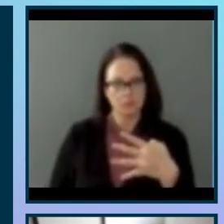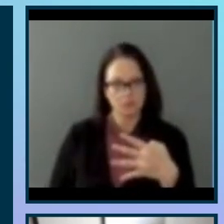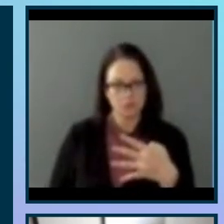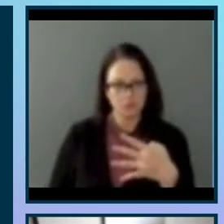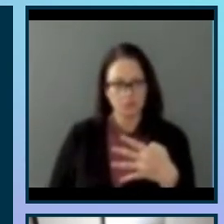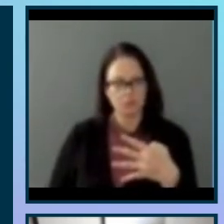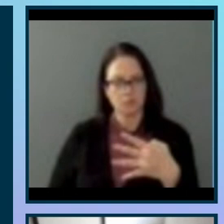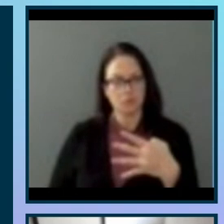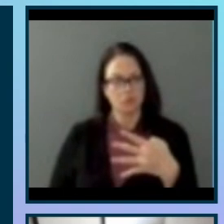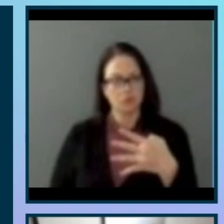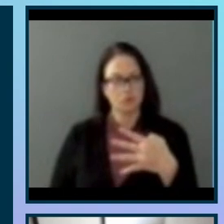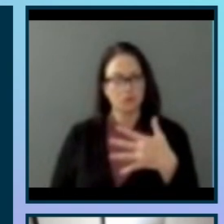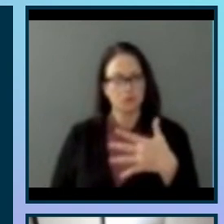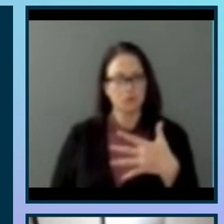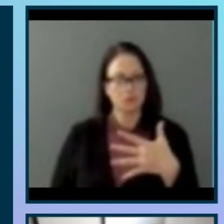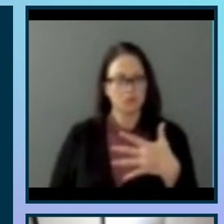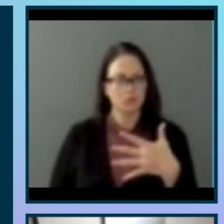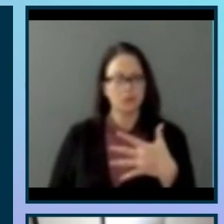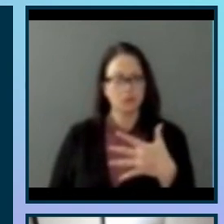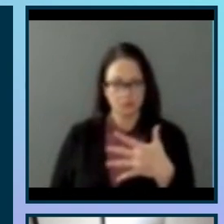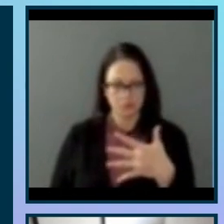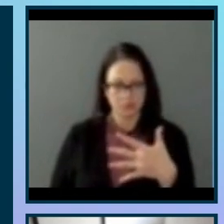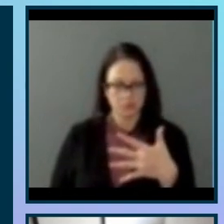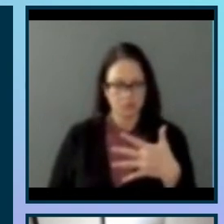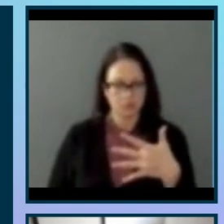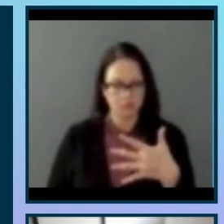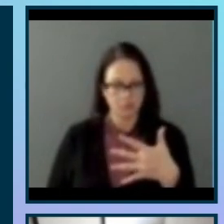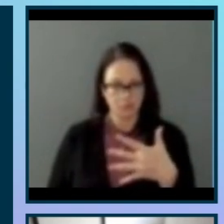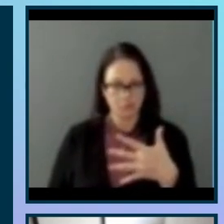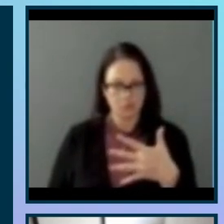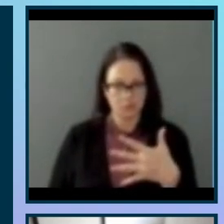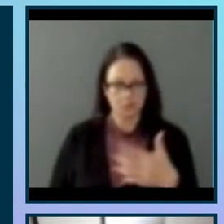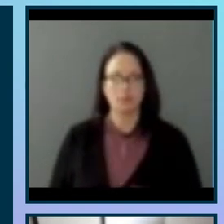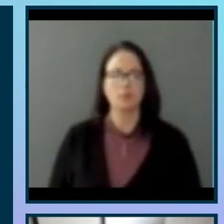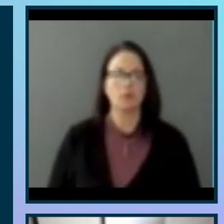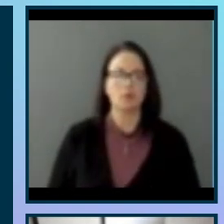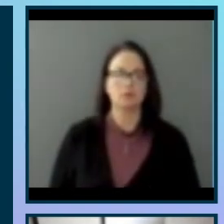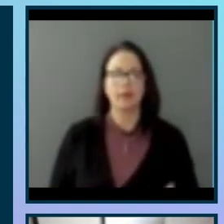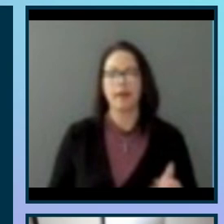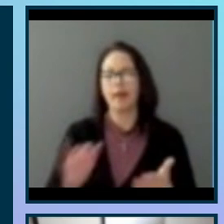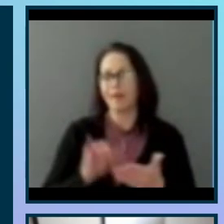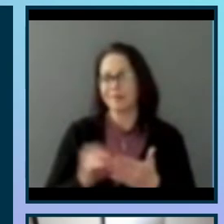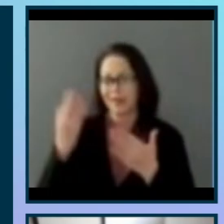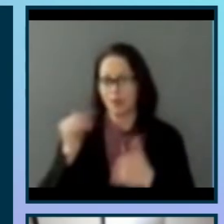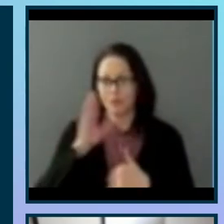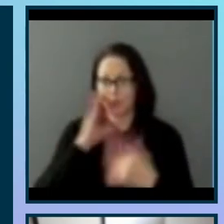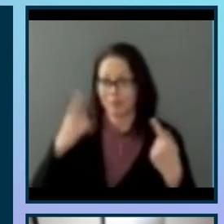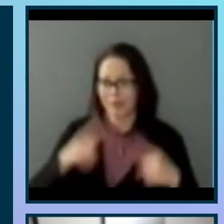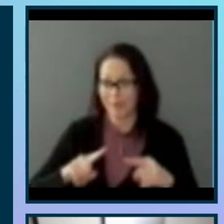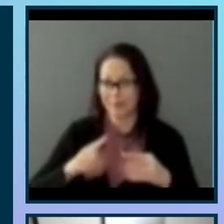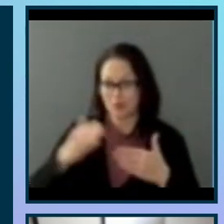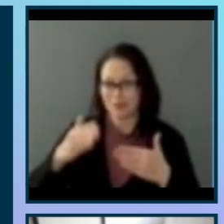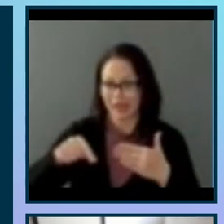certifications and badges, and usability testing with the National Federation of the Blind, which hopefully will will be happening toward the end of this year.